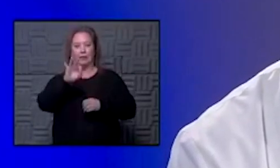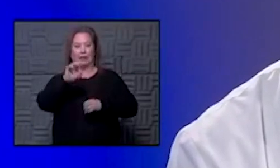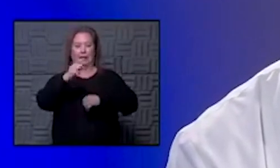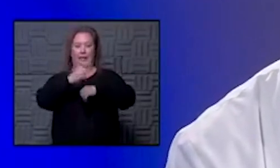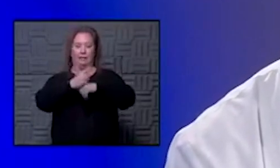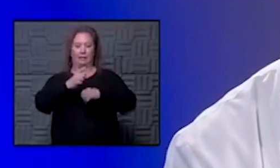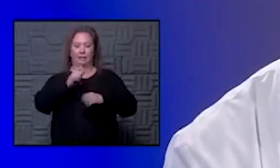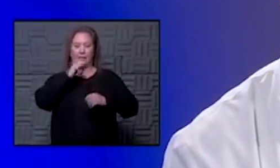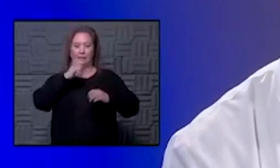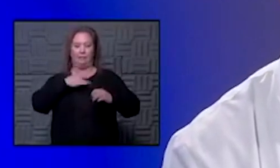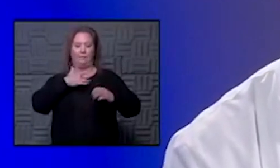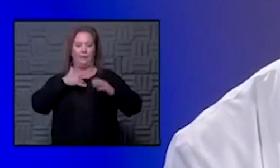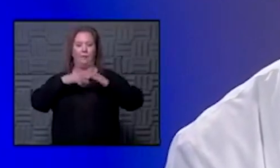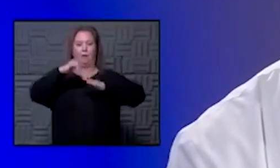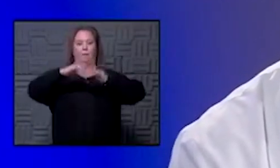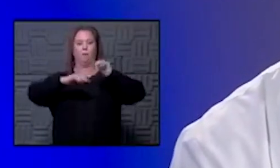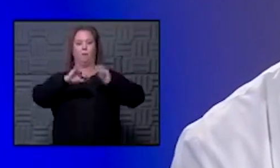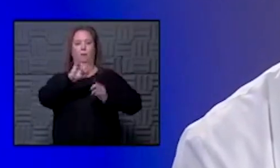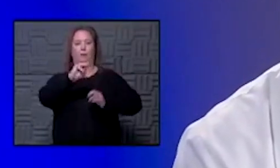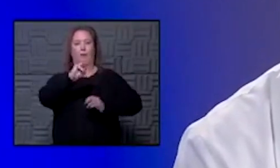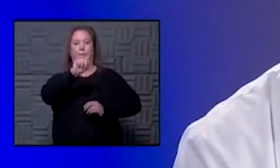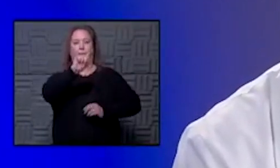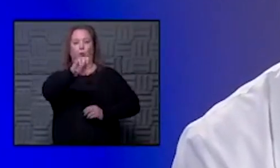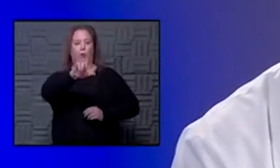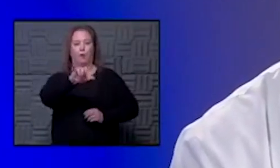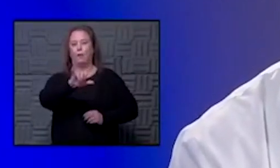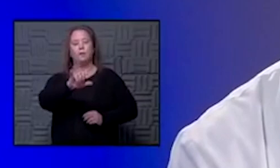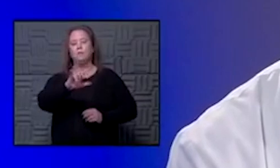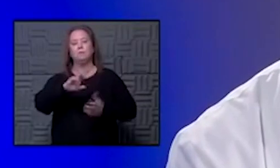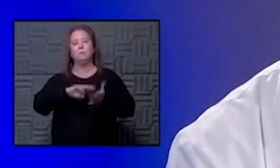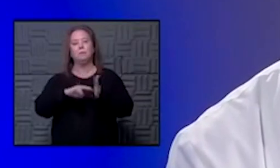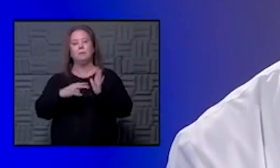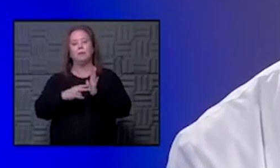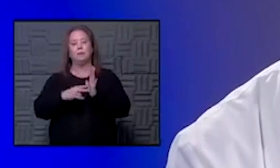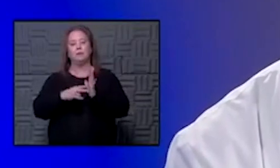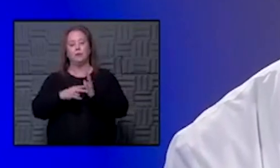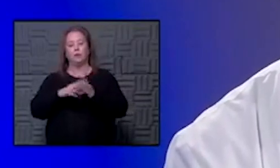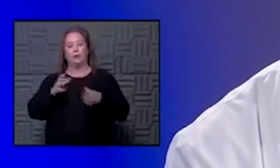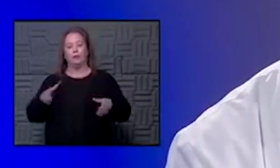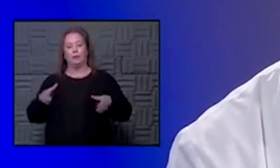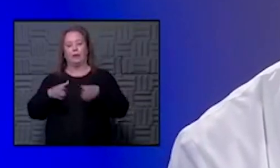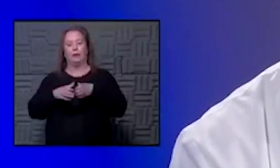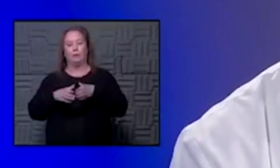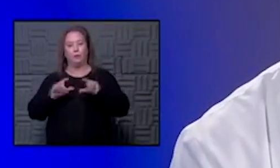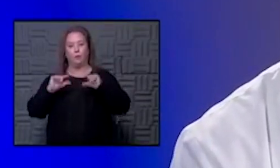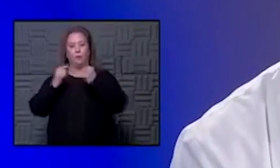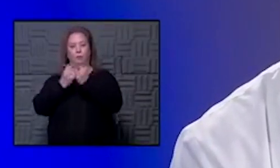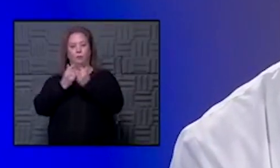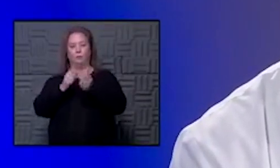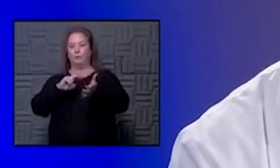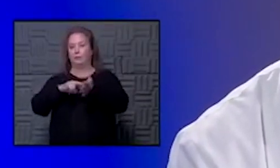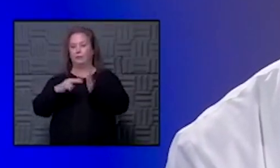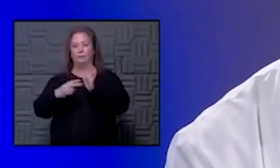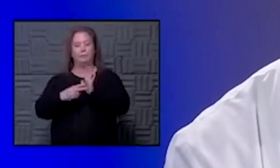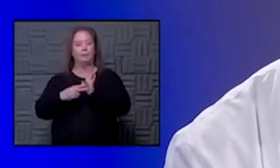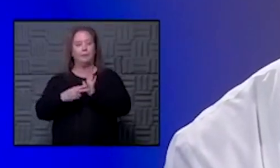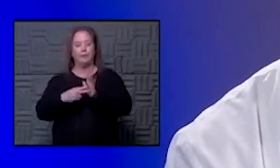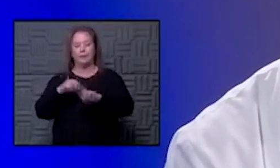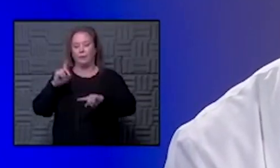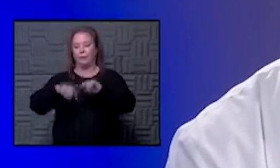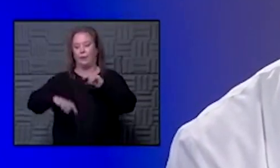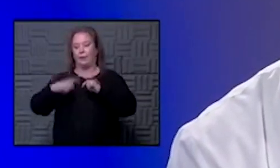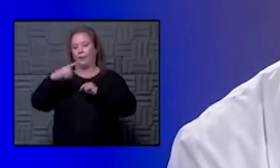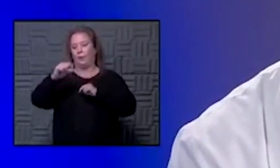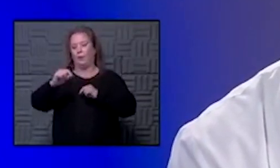mean you know comfortable with immunity that doesn't mean that you can get and gather in groups it doesn't mean that you can't go to